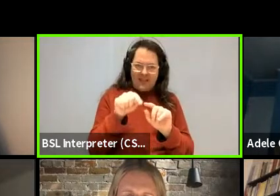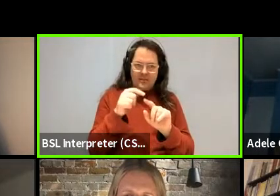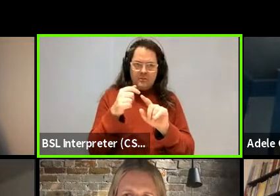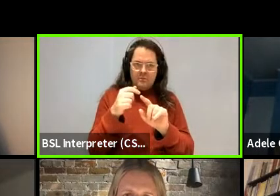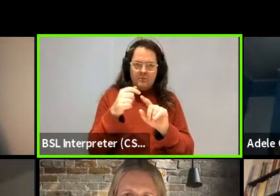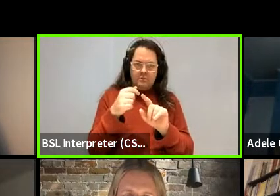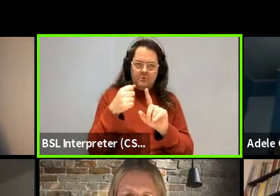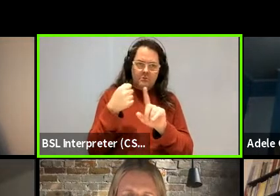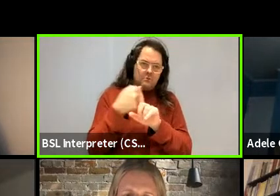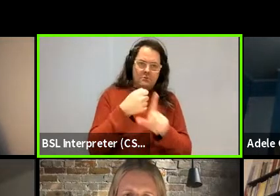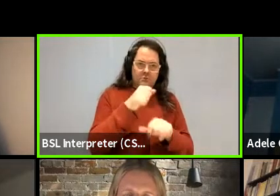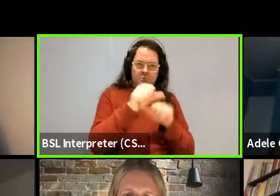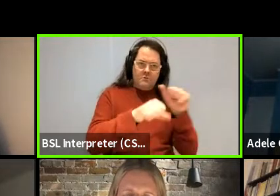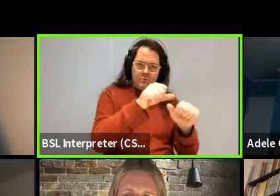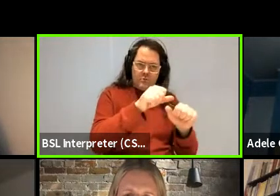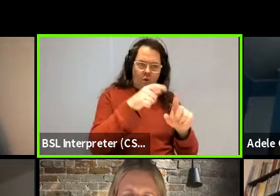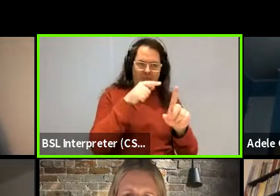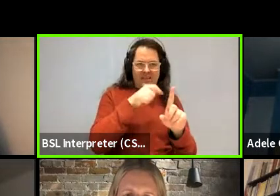question. Okay.